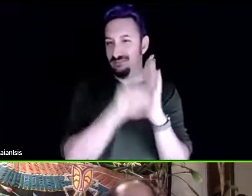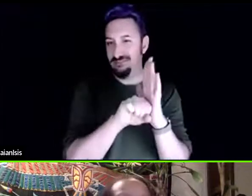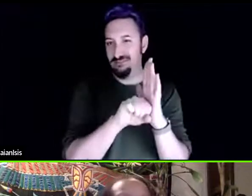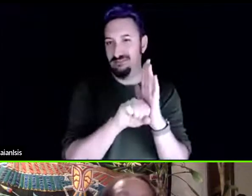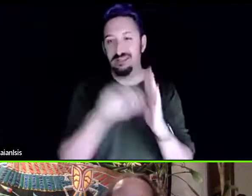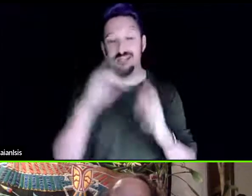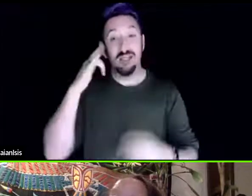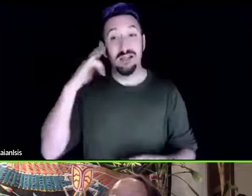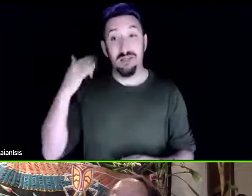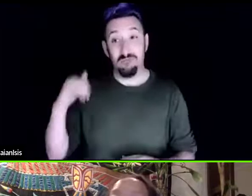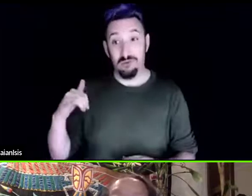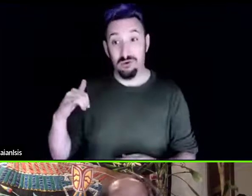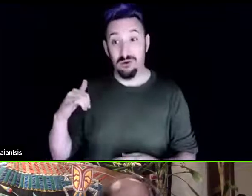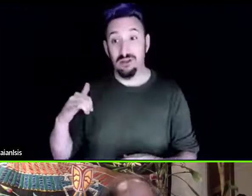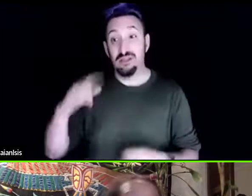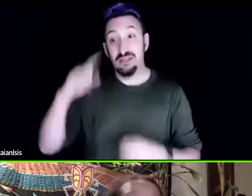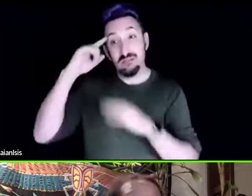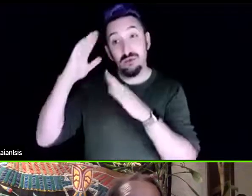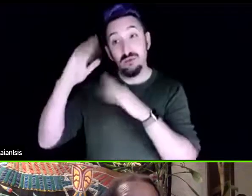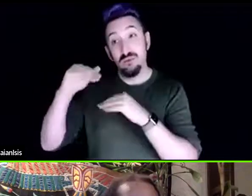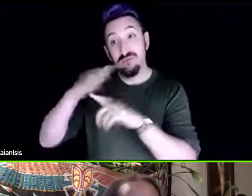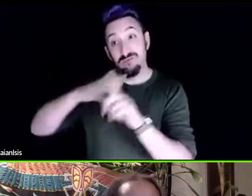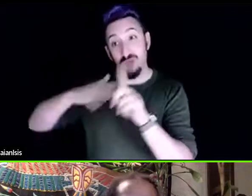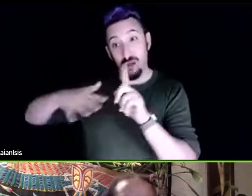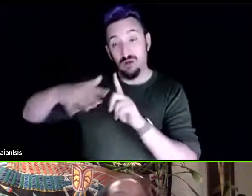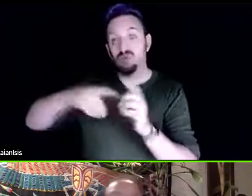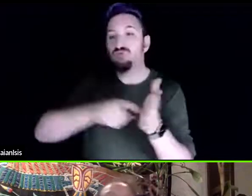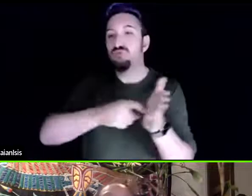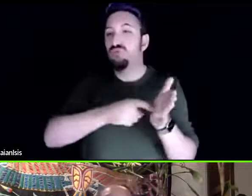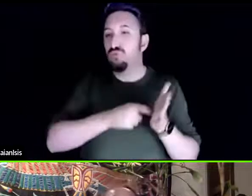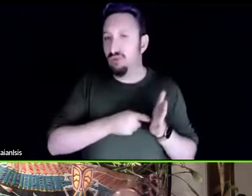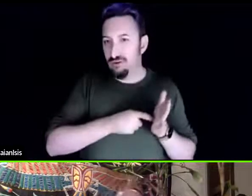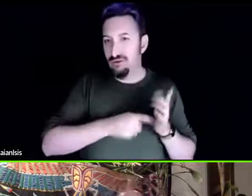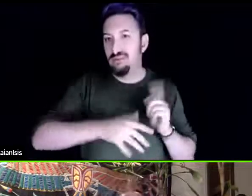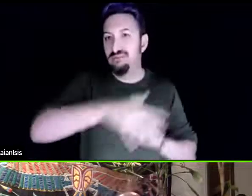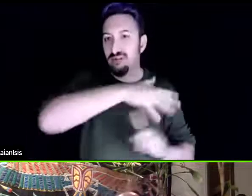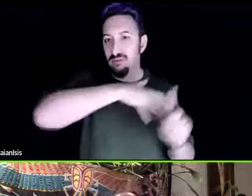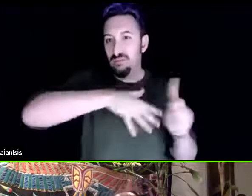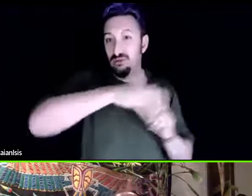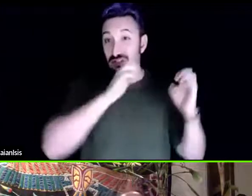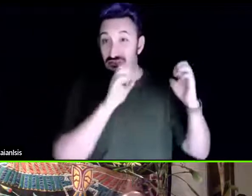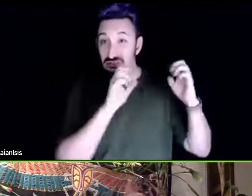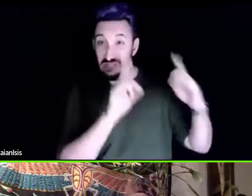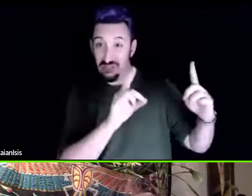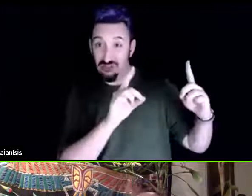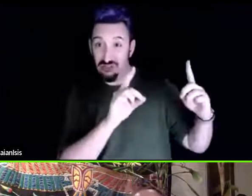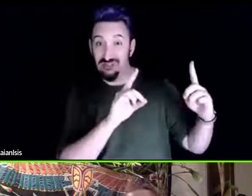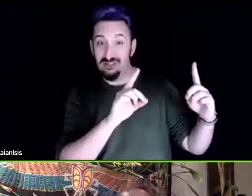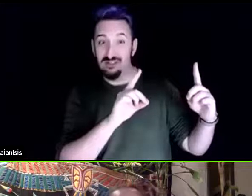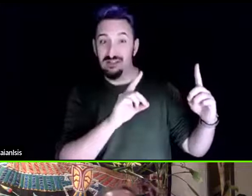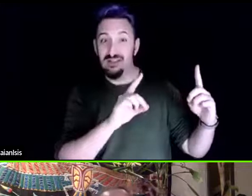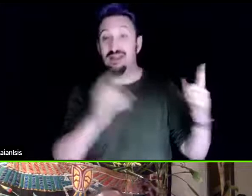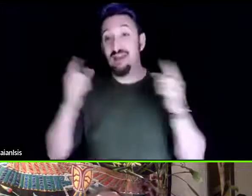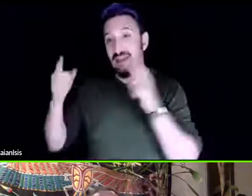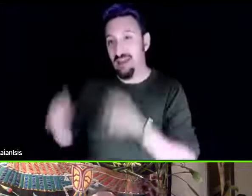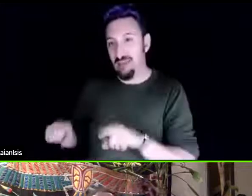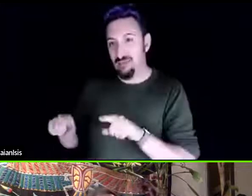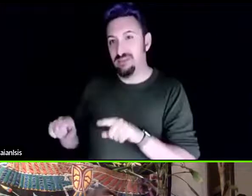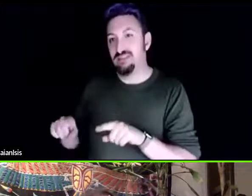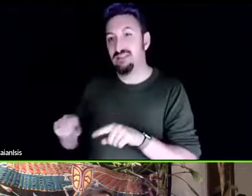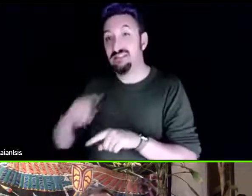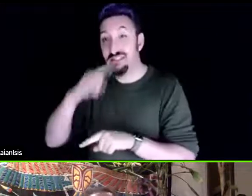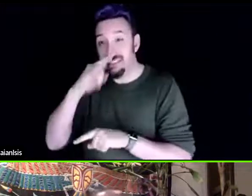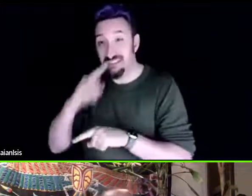environmental education is embedded in academic curriculum k to 12. so everybody's sort of coming